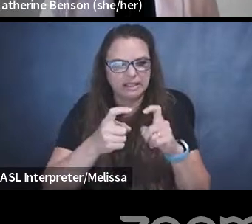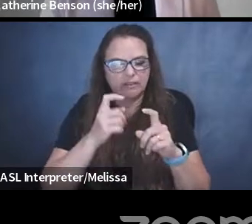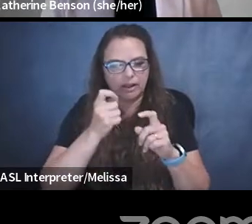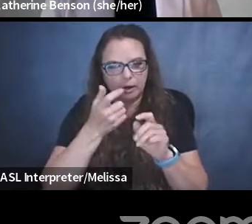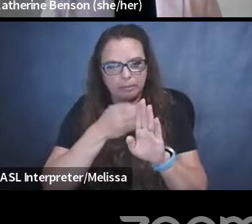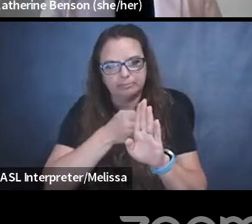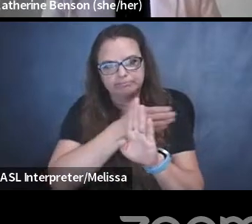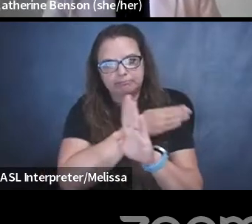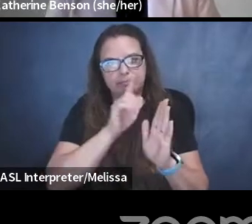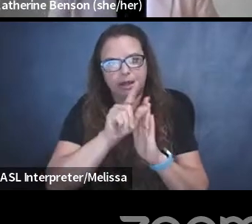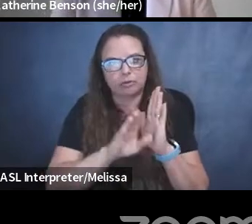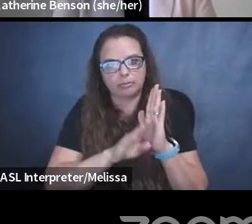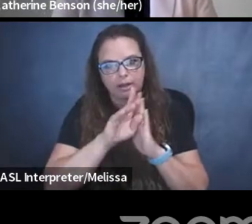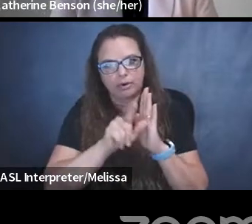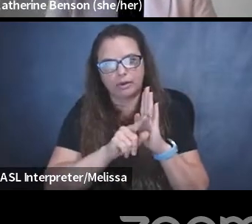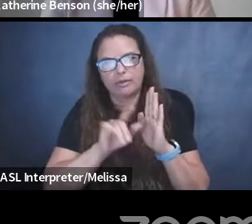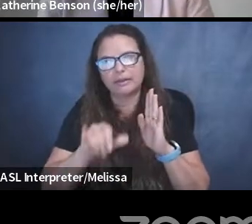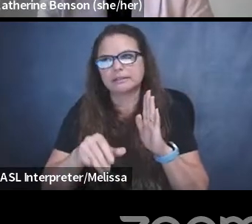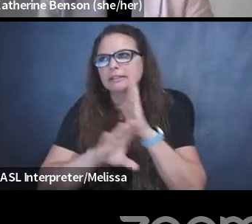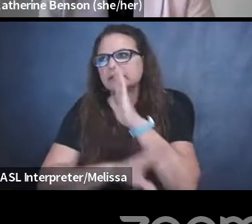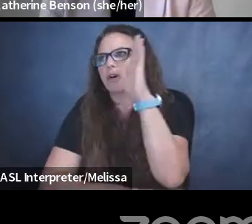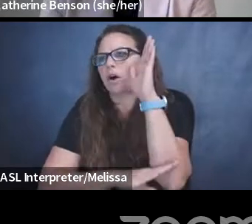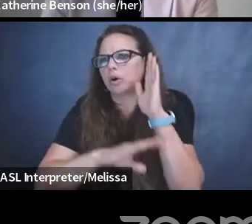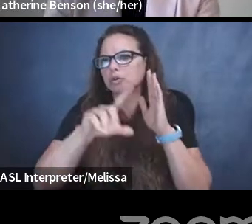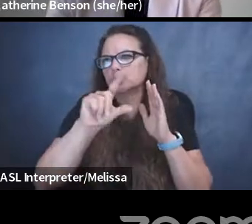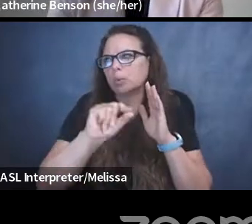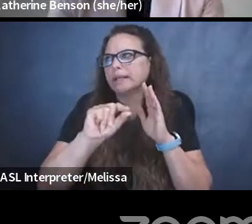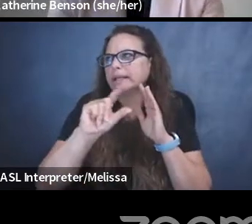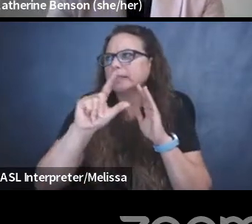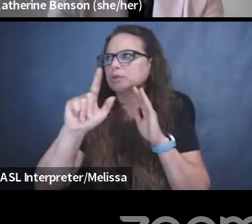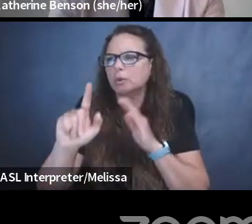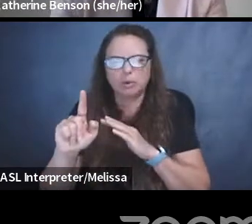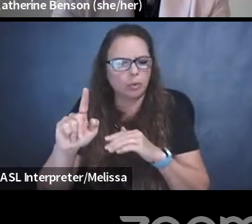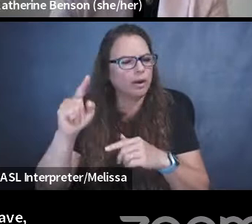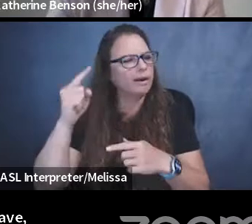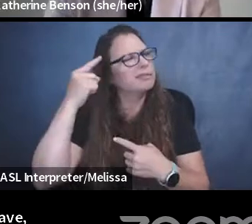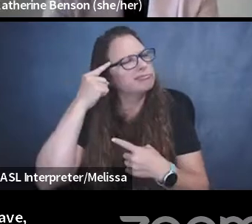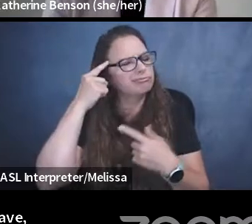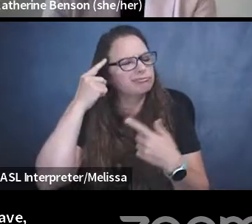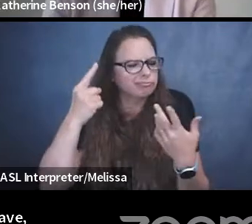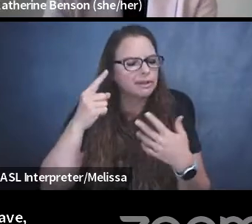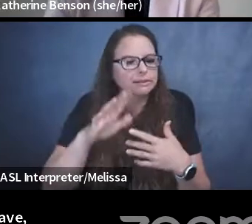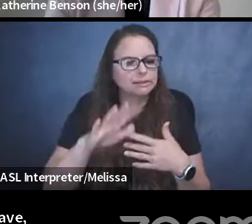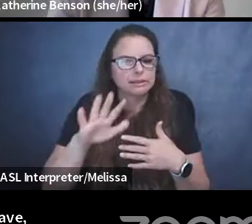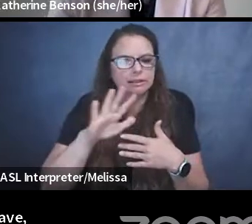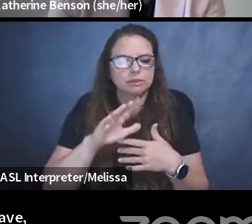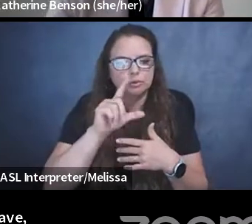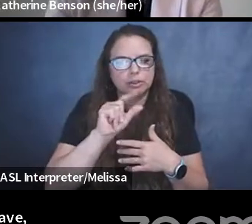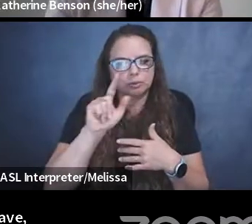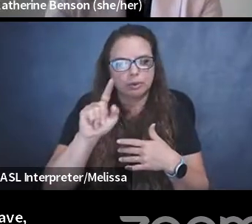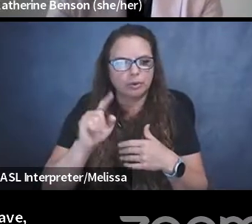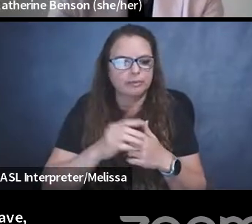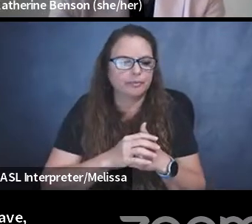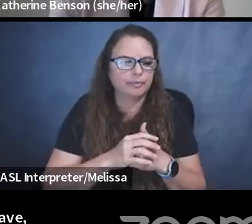was fall, fall 2021, I want to say, and